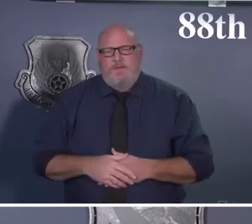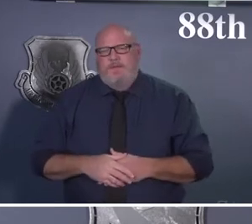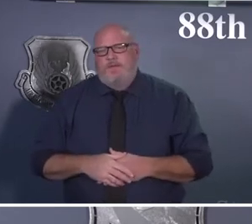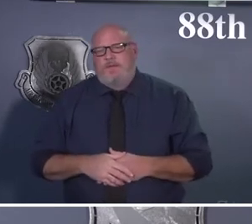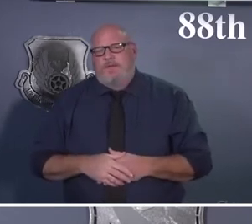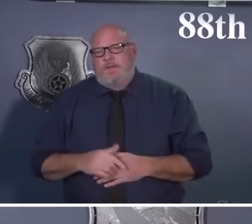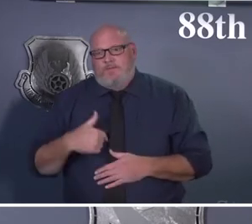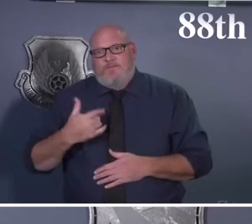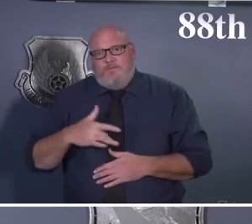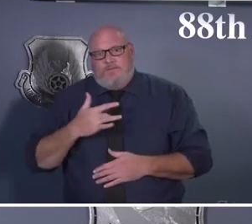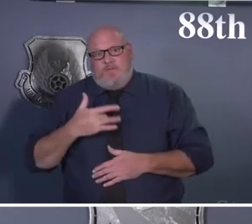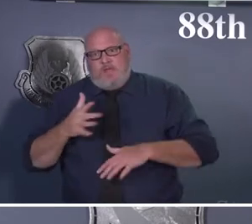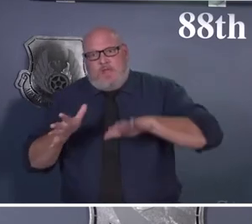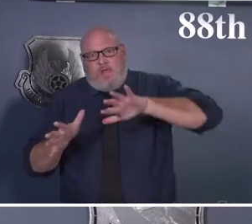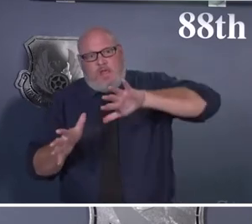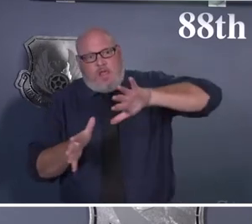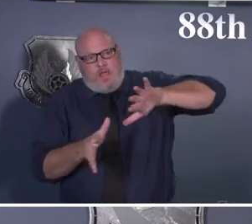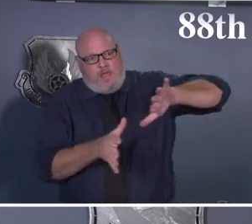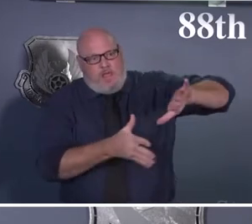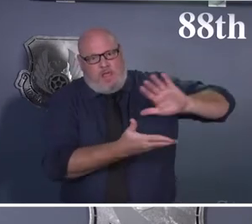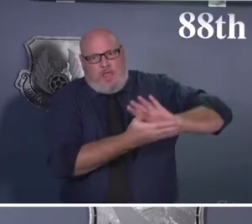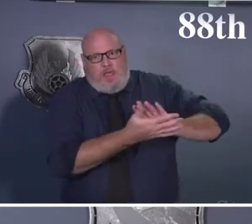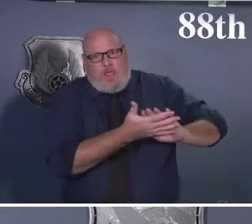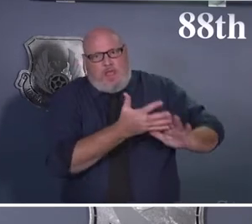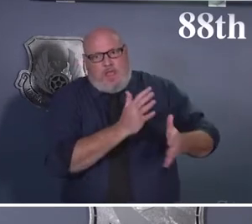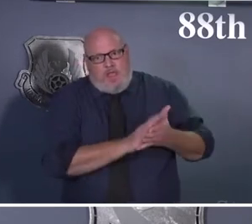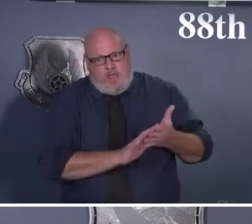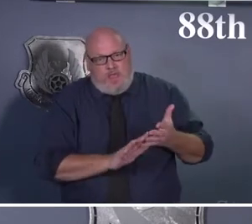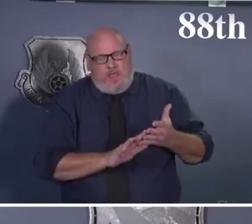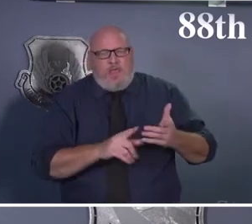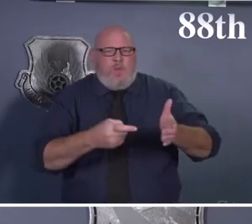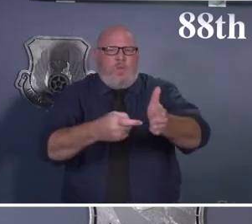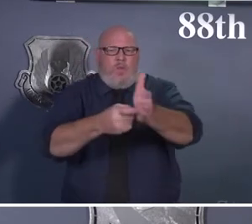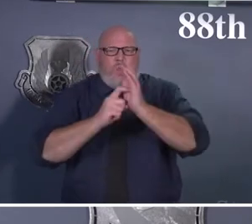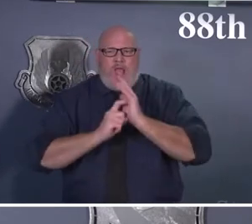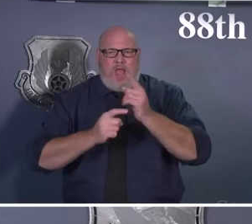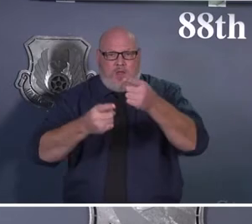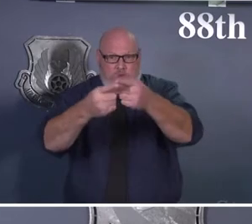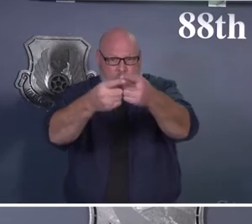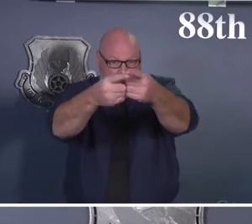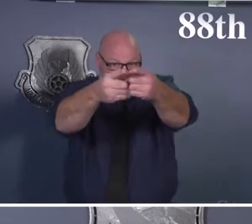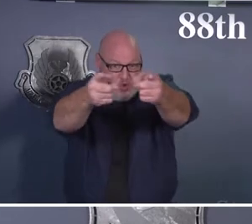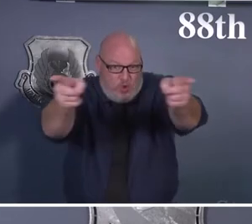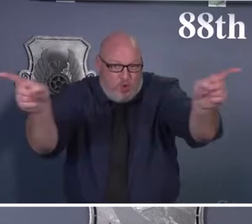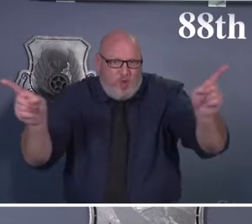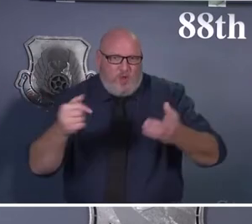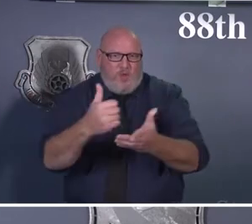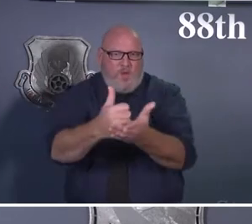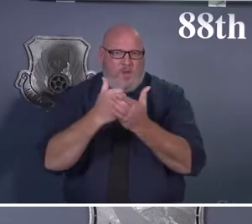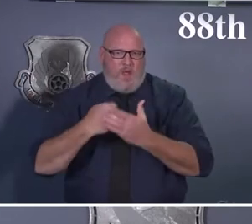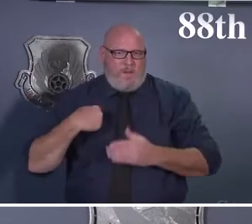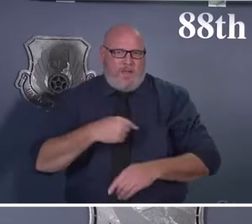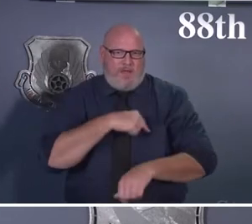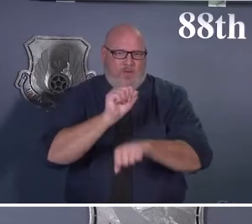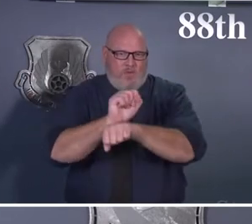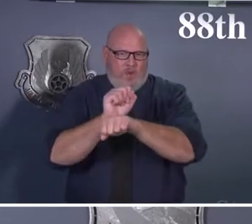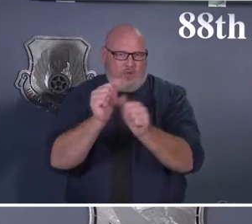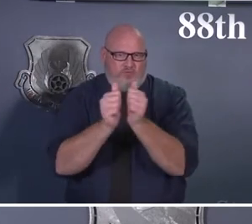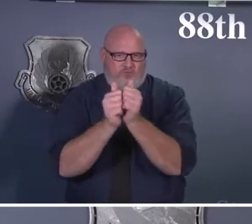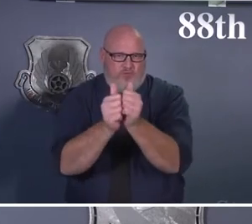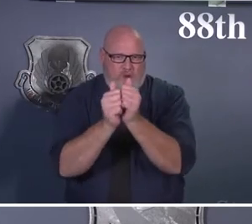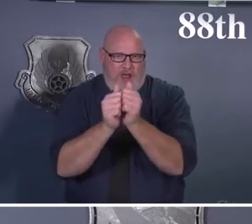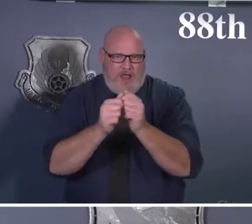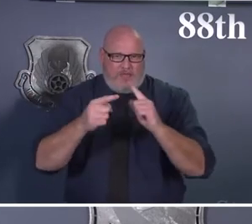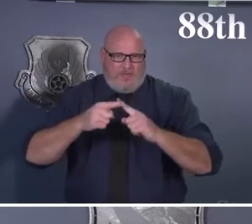to take continued vigilance and continued assistance from everybody. So we appreciate all the help and support, certainly for our medical center